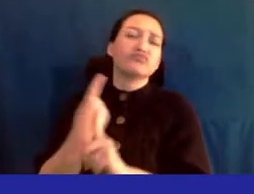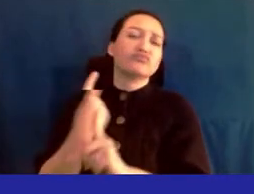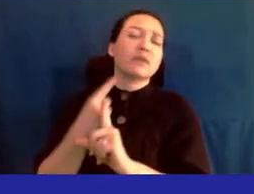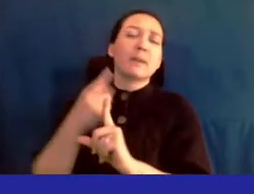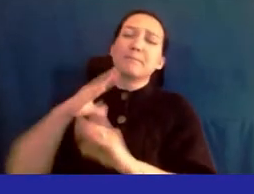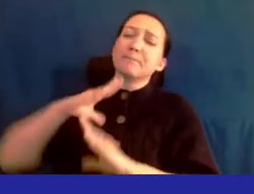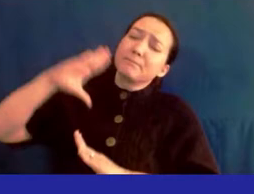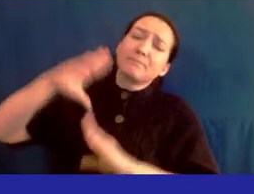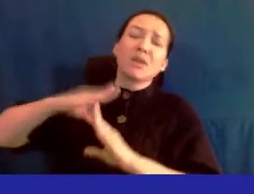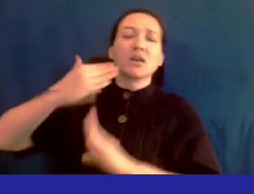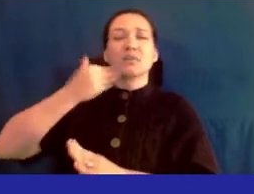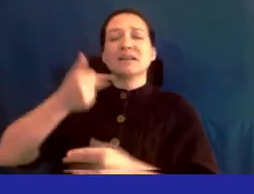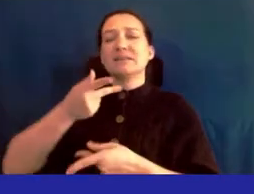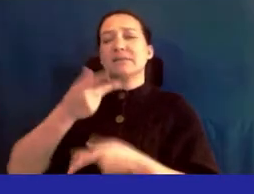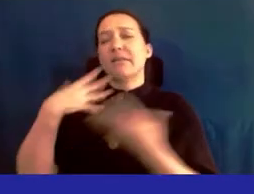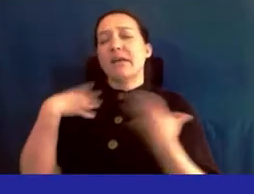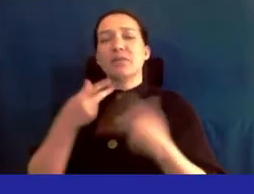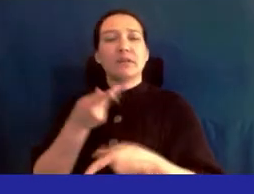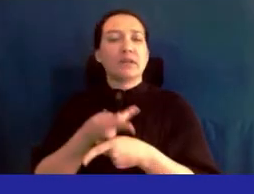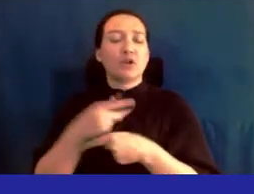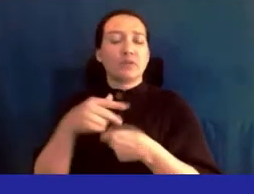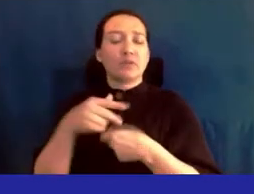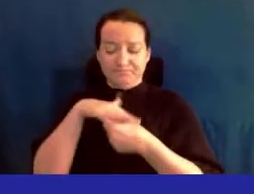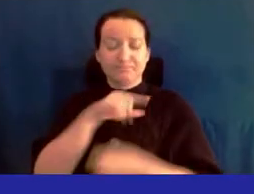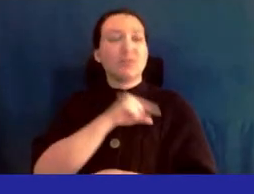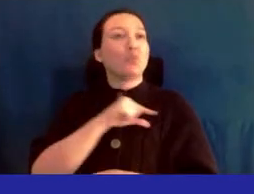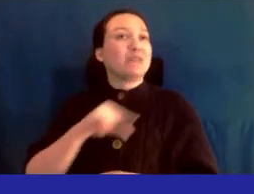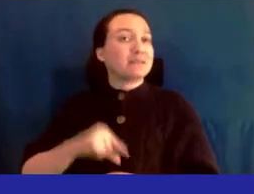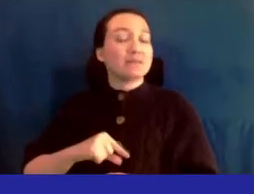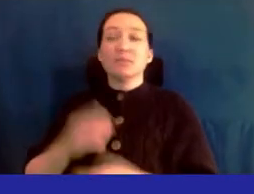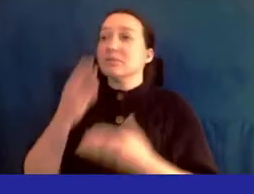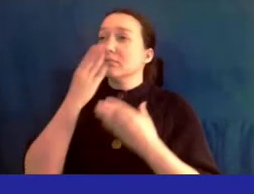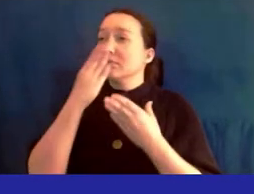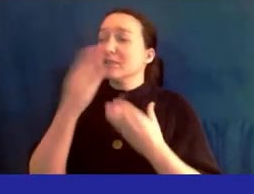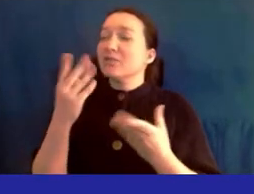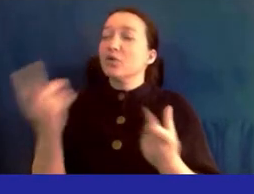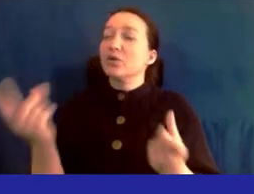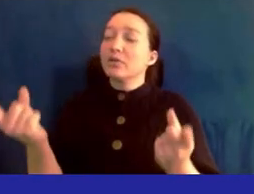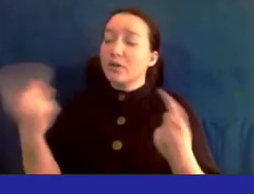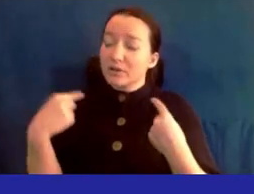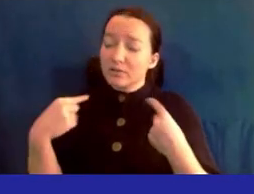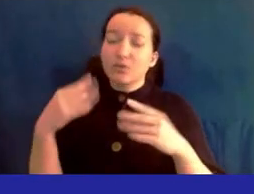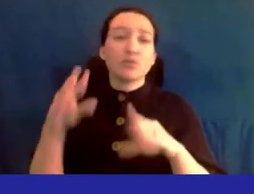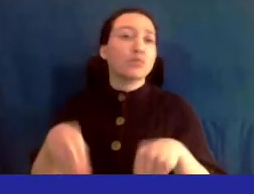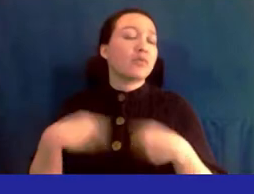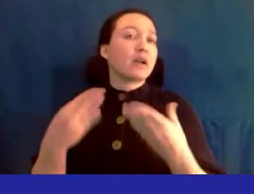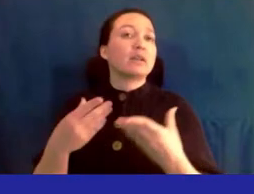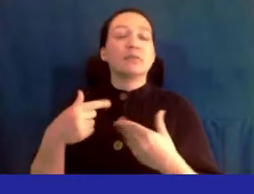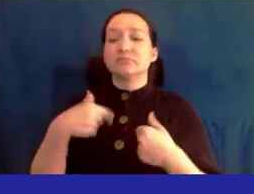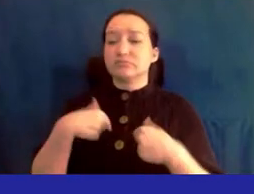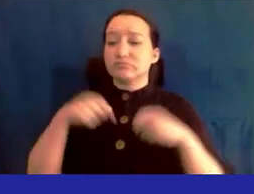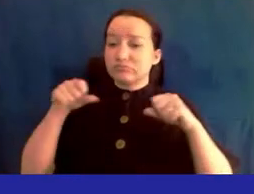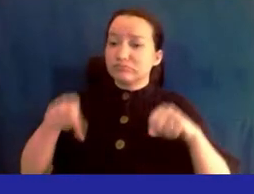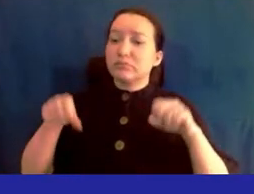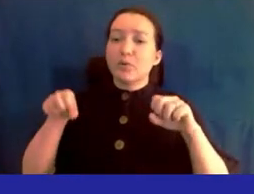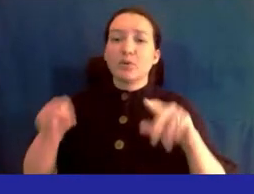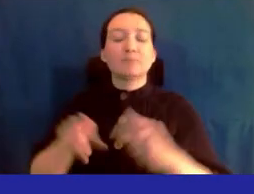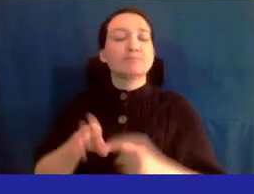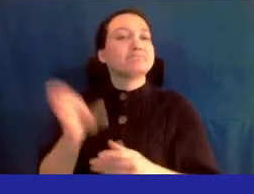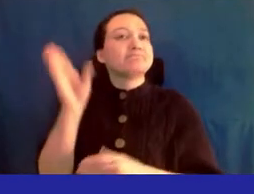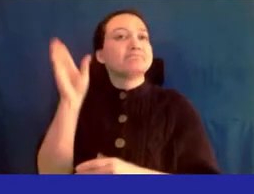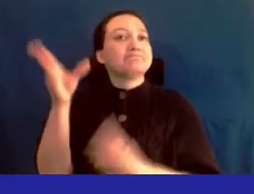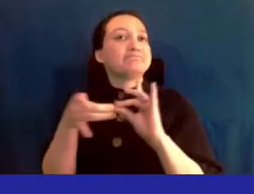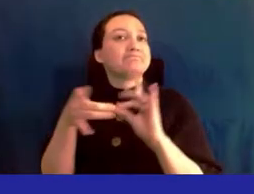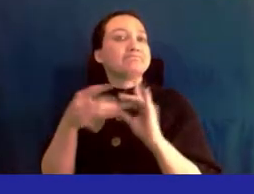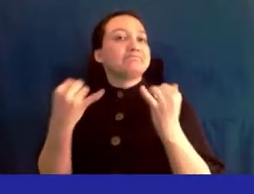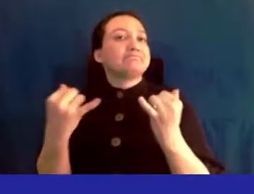health care in this part of queens thank you for coming and providing me the opportunity to address you this afternoon